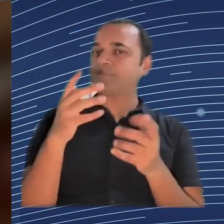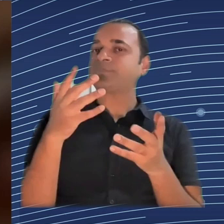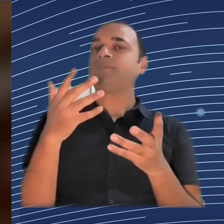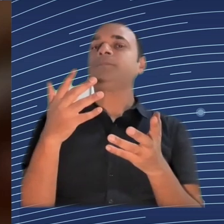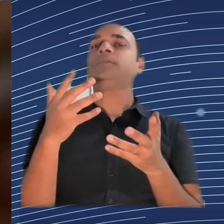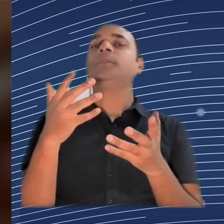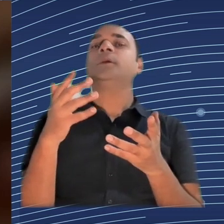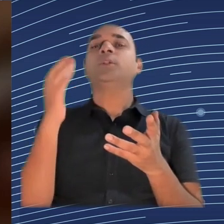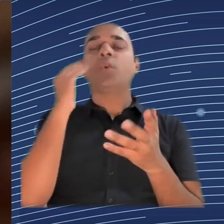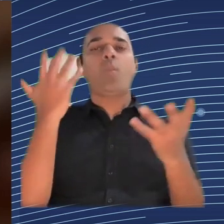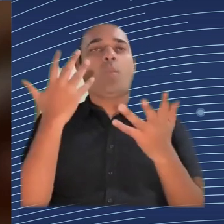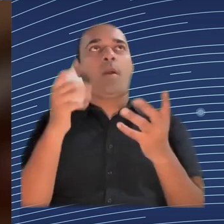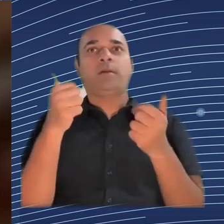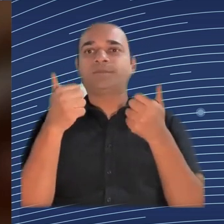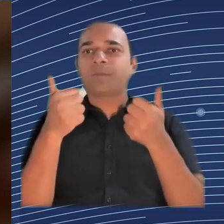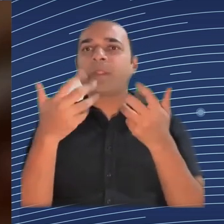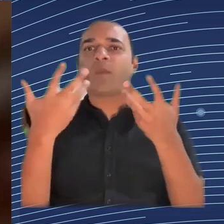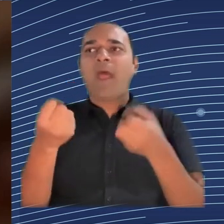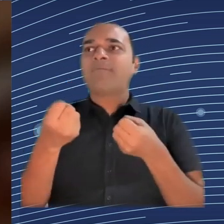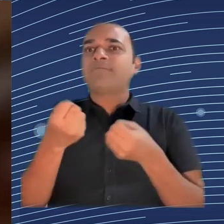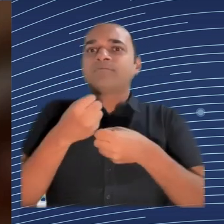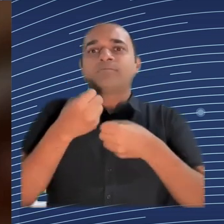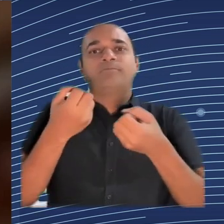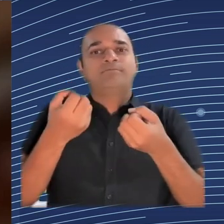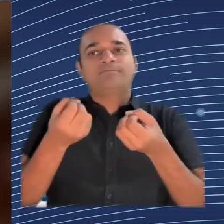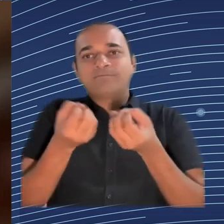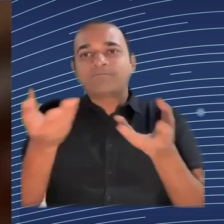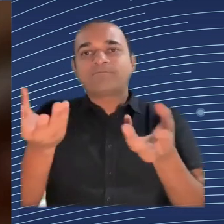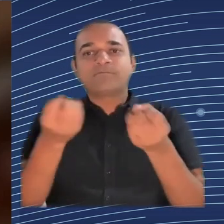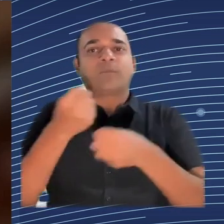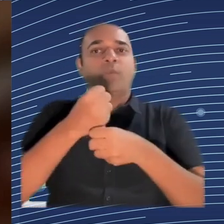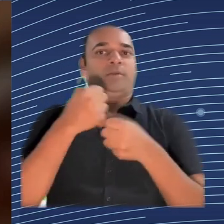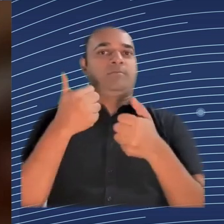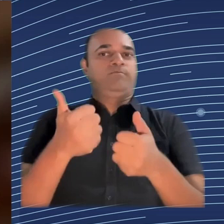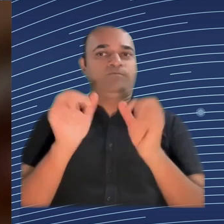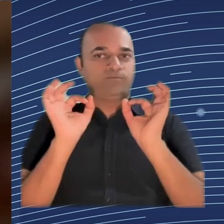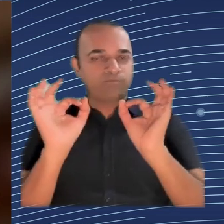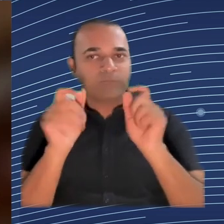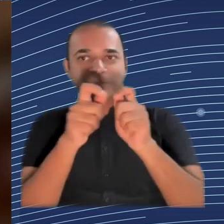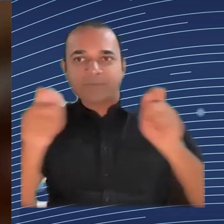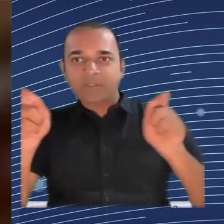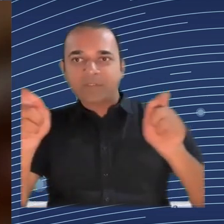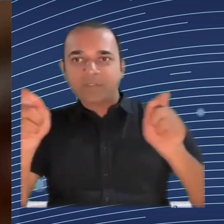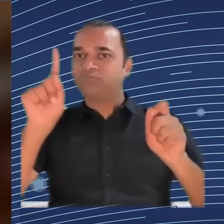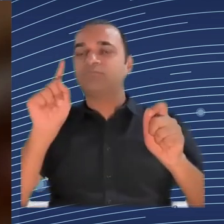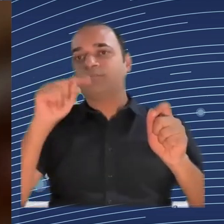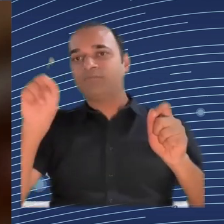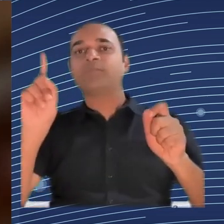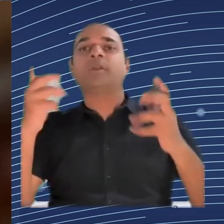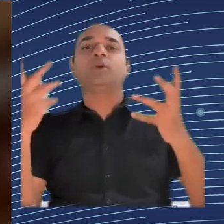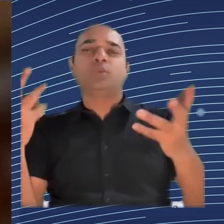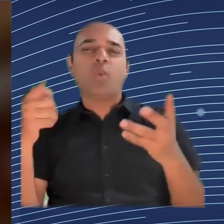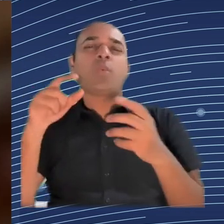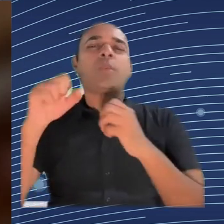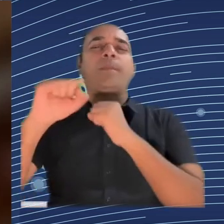when it comes to deciding what kind of fairness metric is the right choice. And so also we need to think about how to include external machine learning